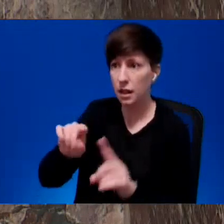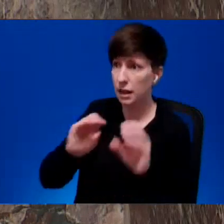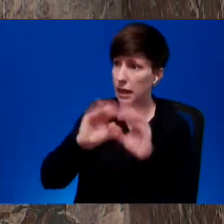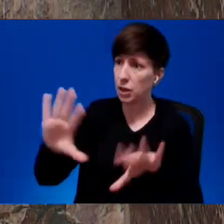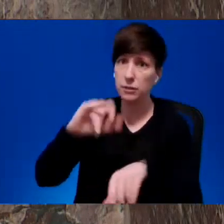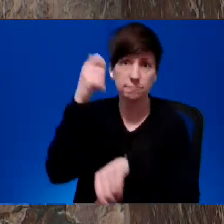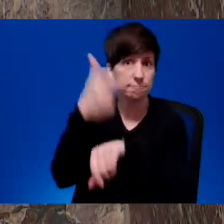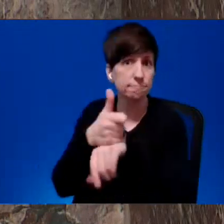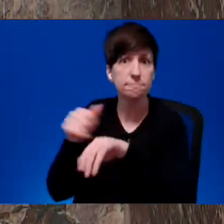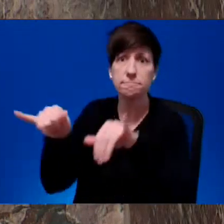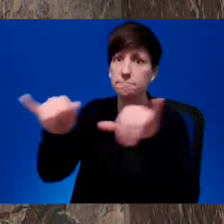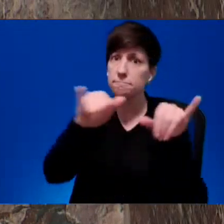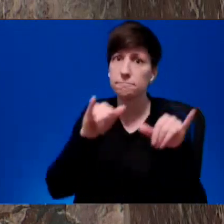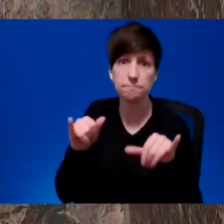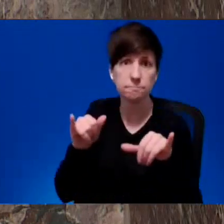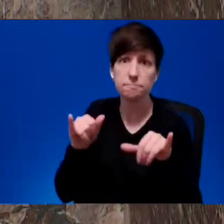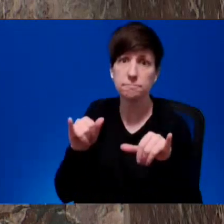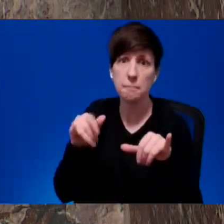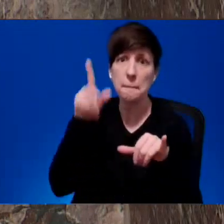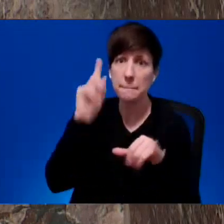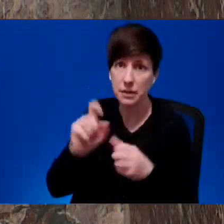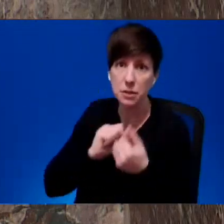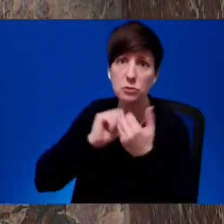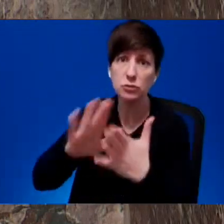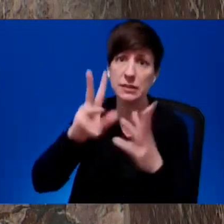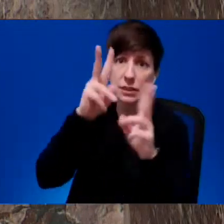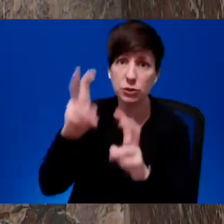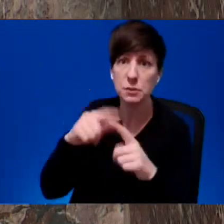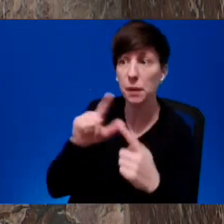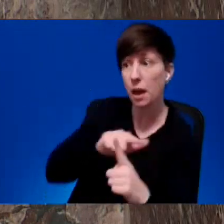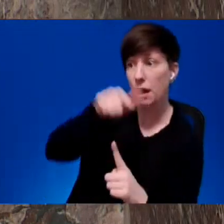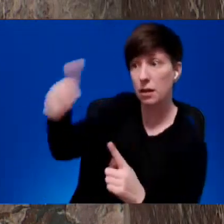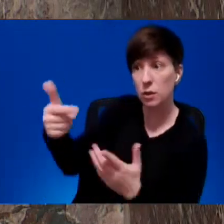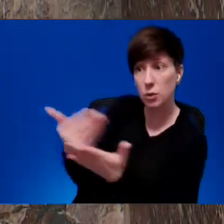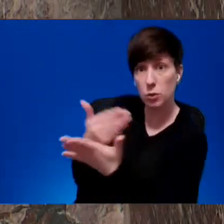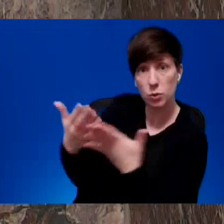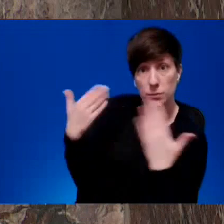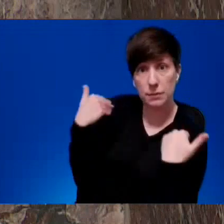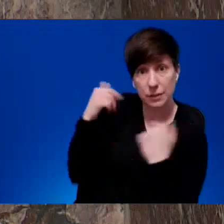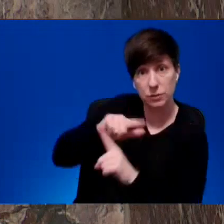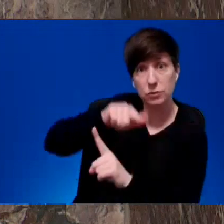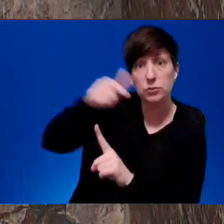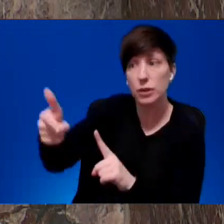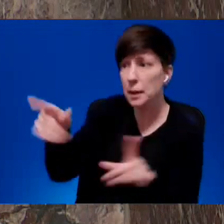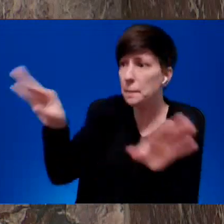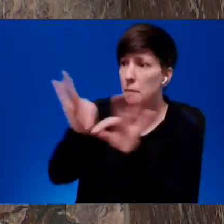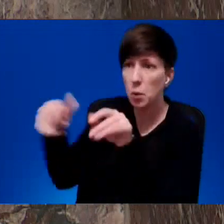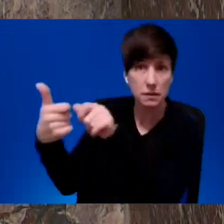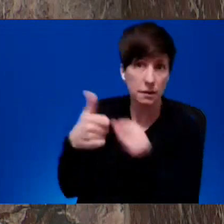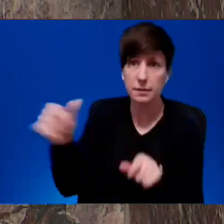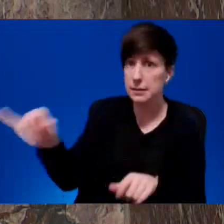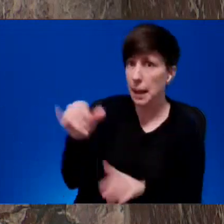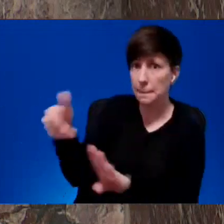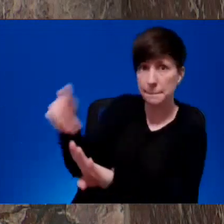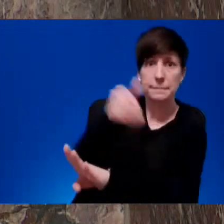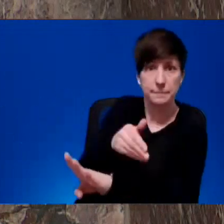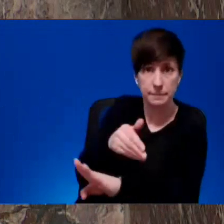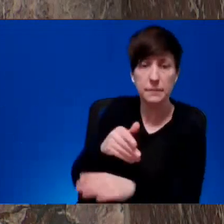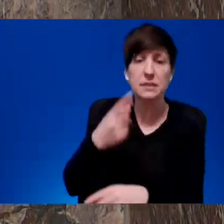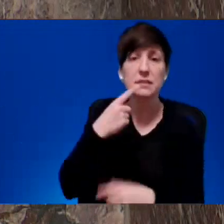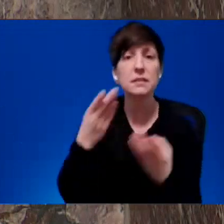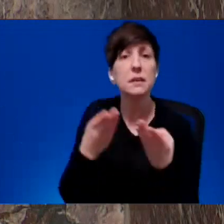It is critical that the current Minister of Postsecondary Education and Future Skills follow suit by publicly condemning the divisive